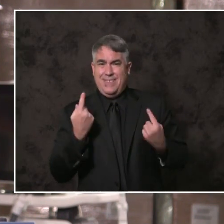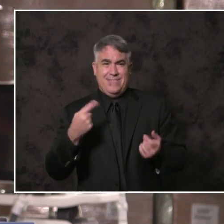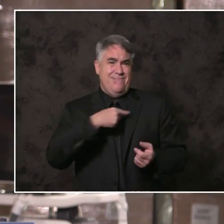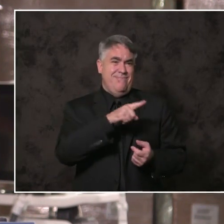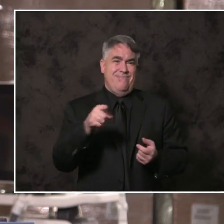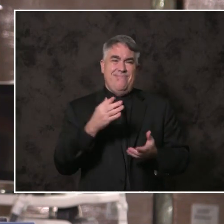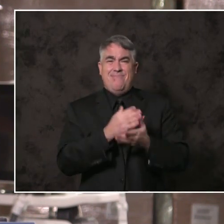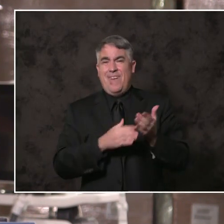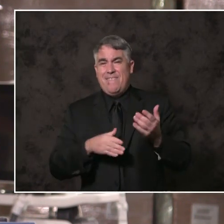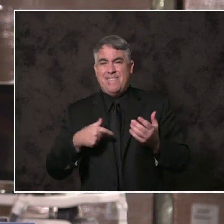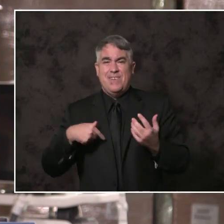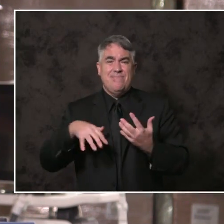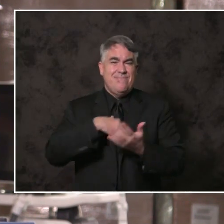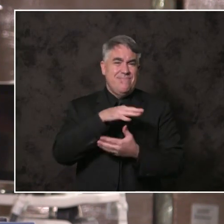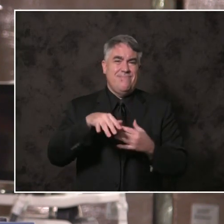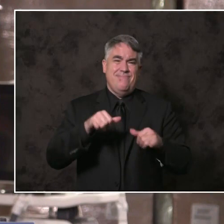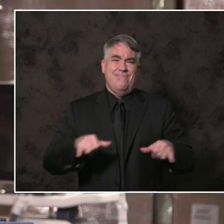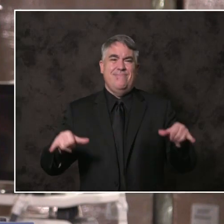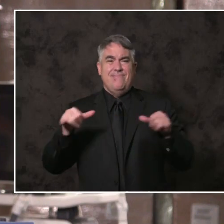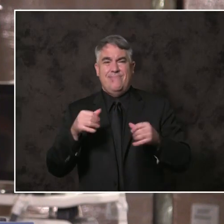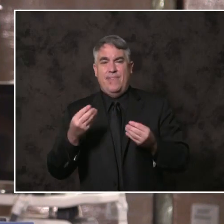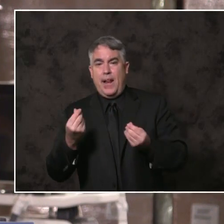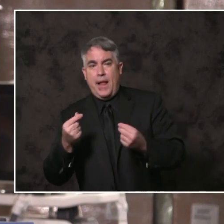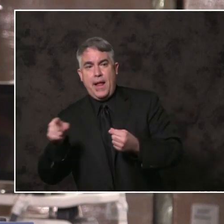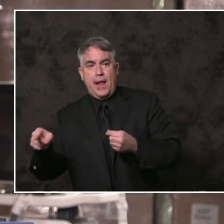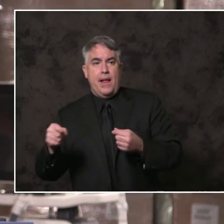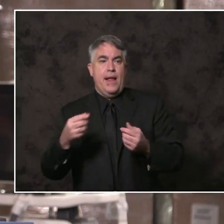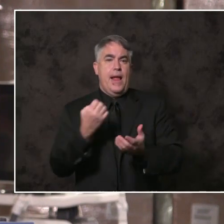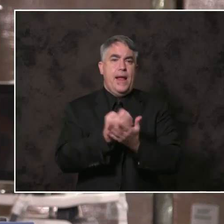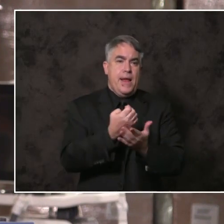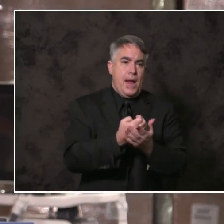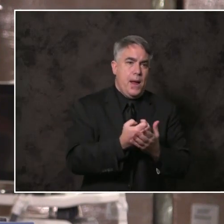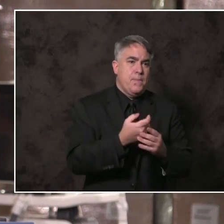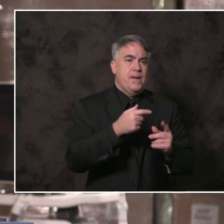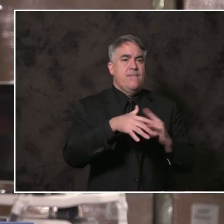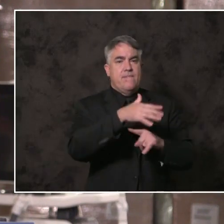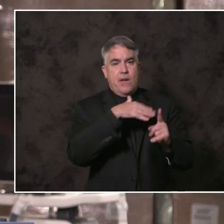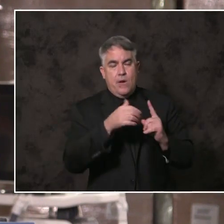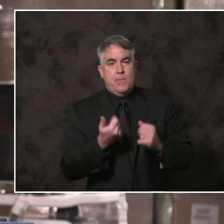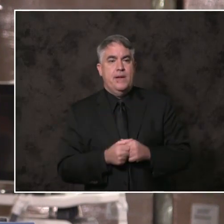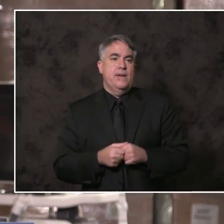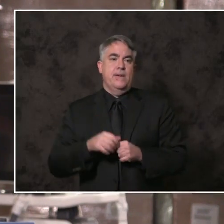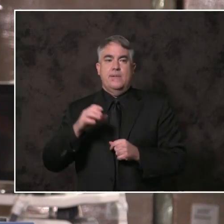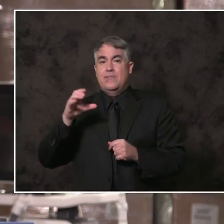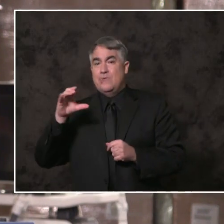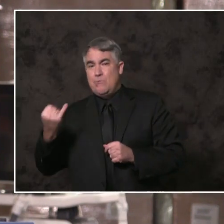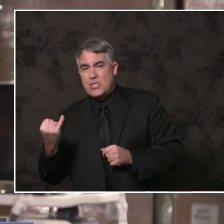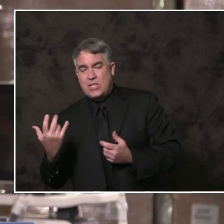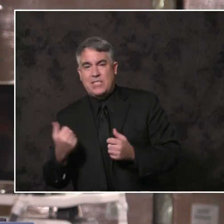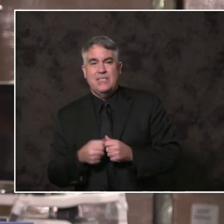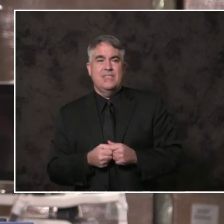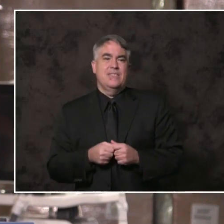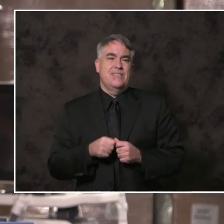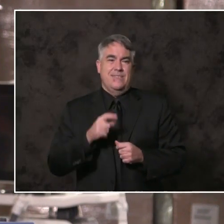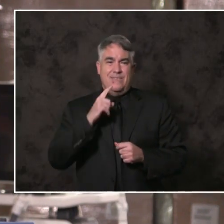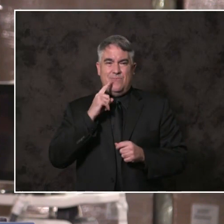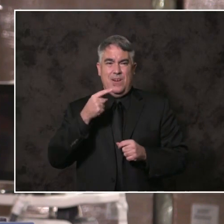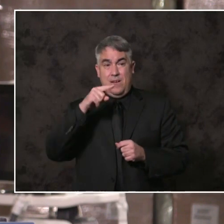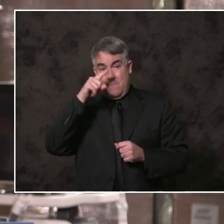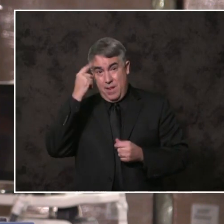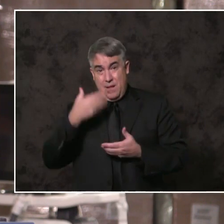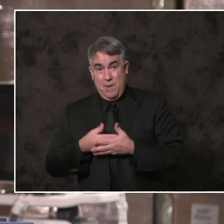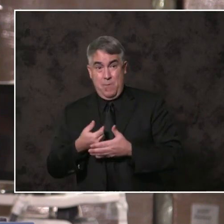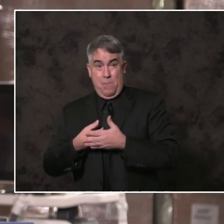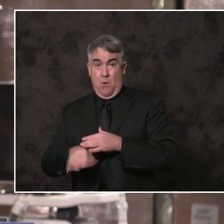Land use, environmental, economic, criminal justice. We face the reality a black baby born in Southeastern San